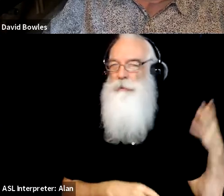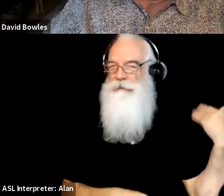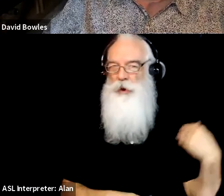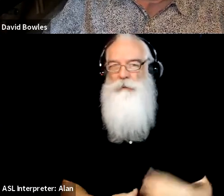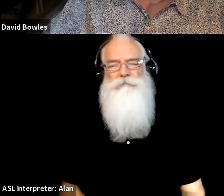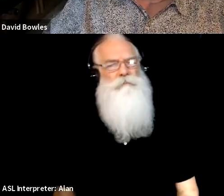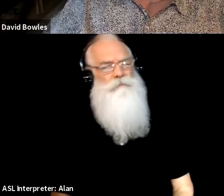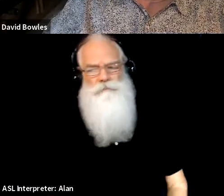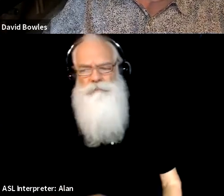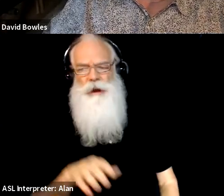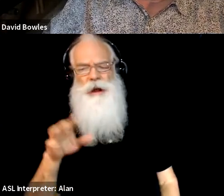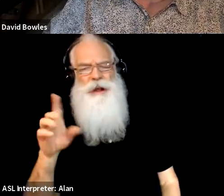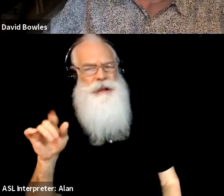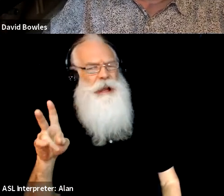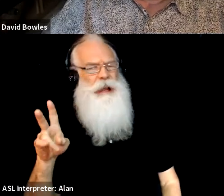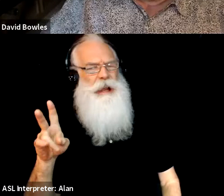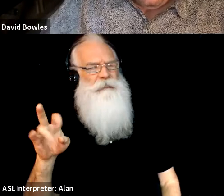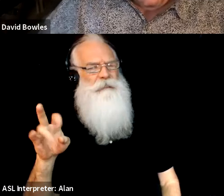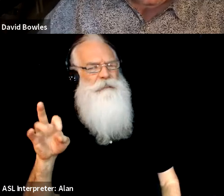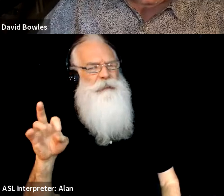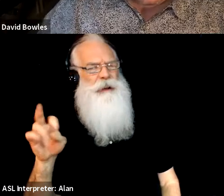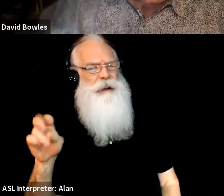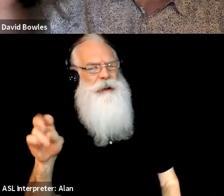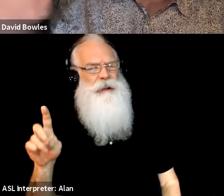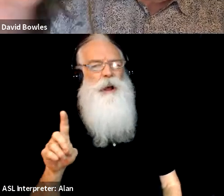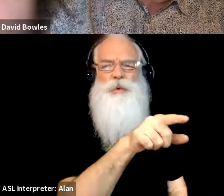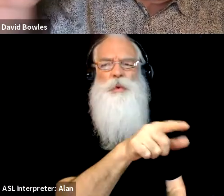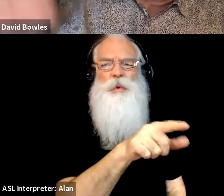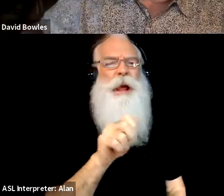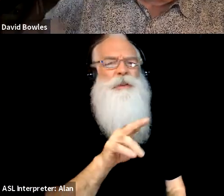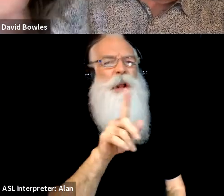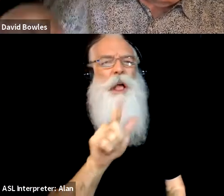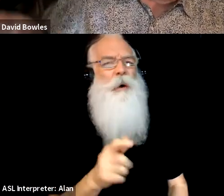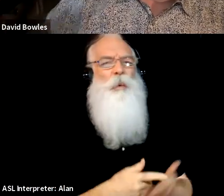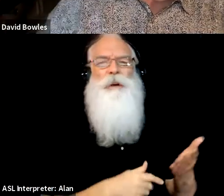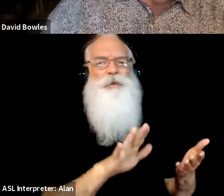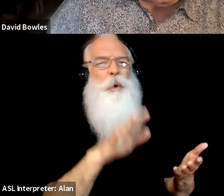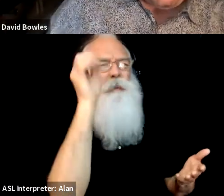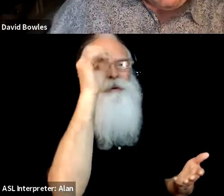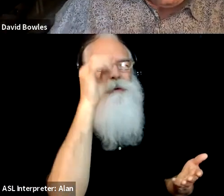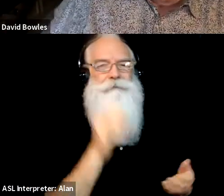What do you think, Angela, since we're on this topic? Susan's like, I'll get it, and we're, nope, nope.